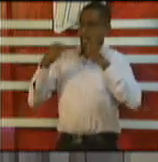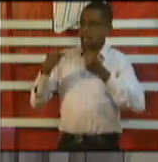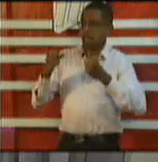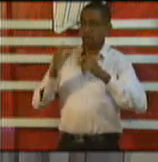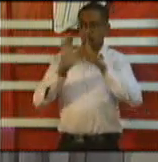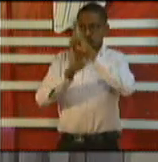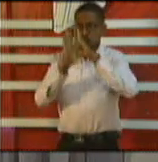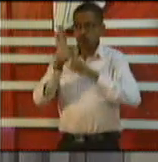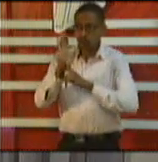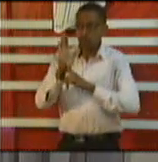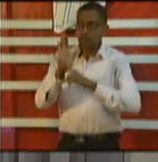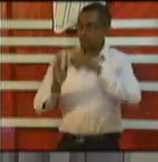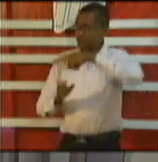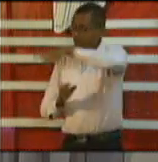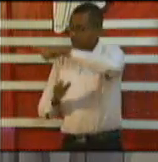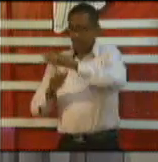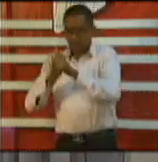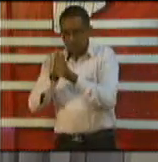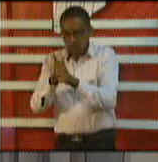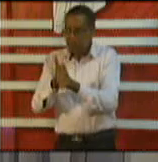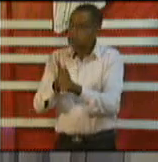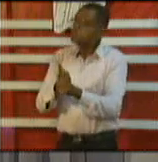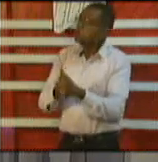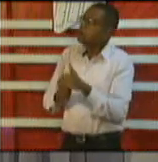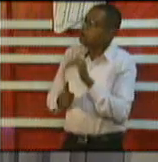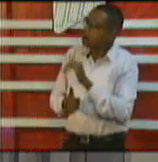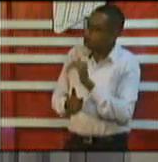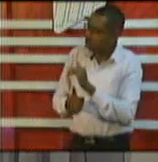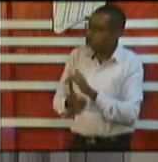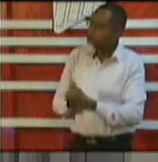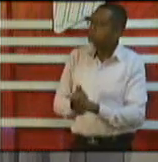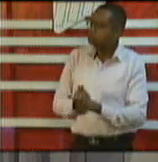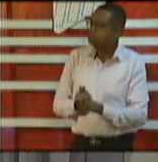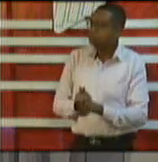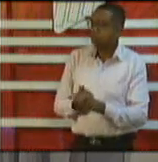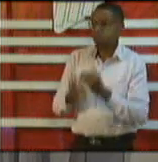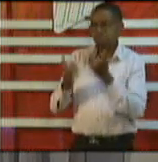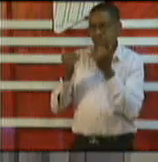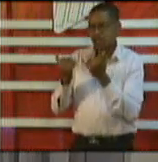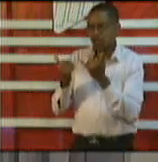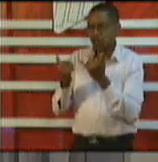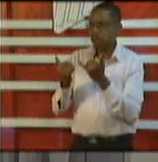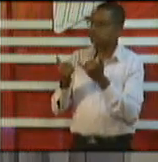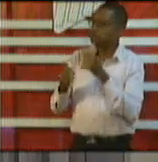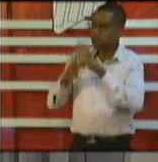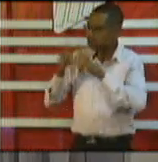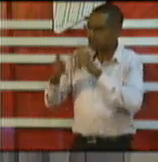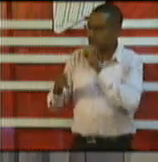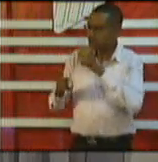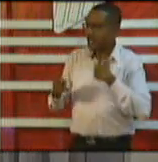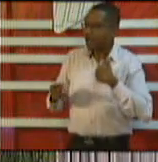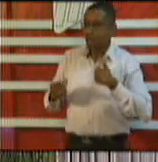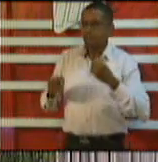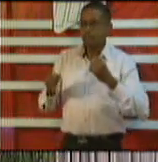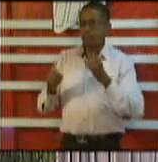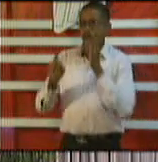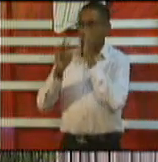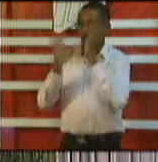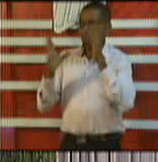things are working and are keeping down and suppressing all acute viral illnesses thank you